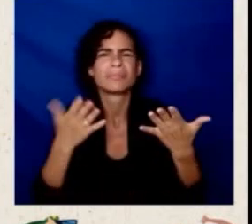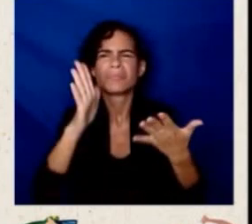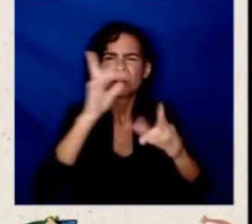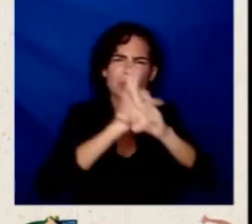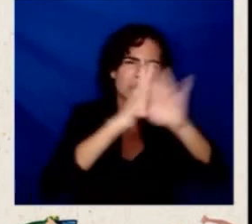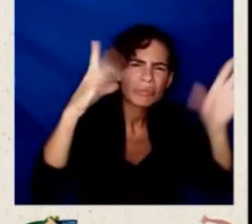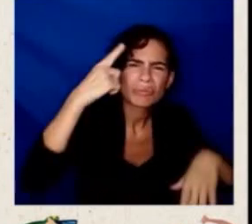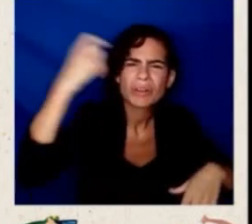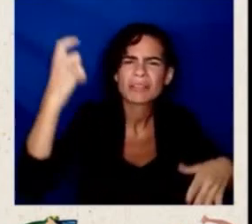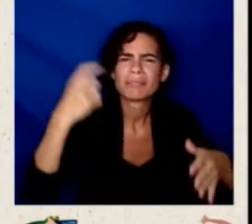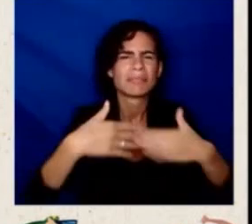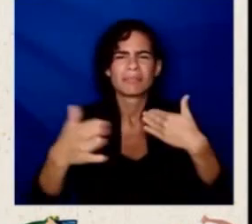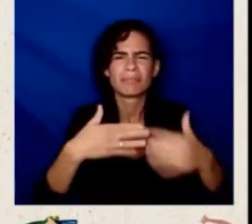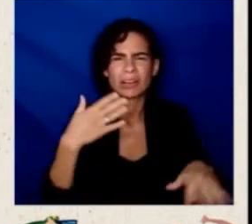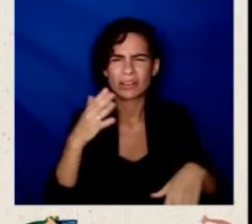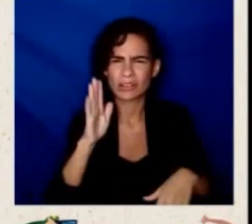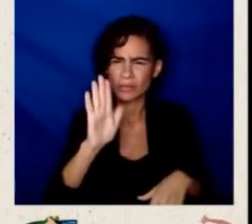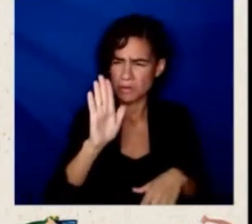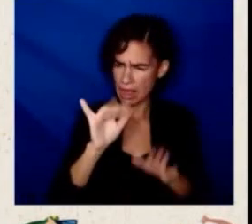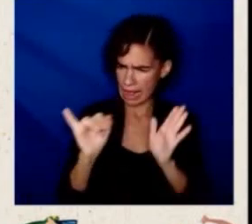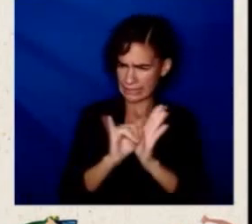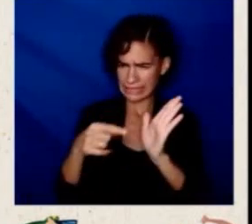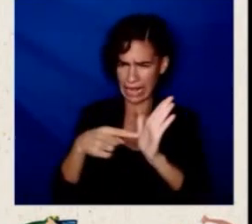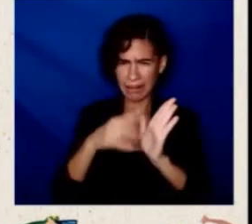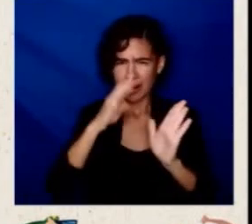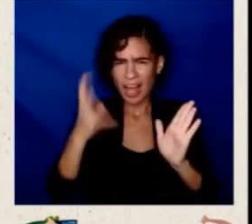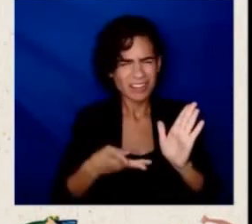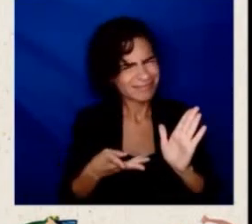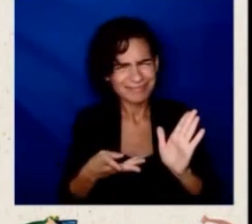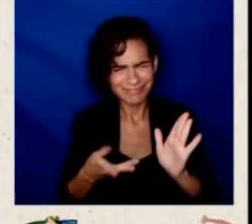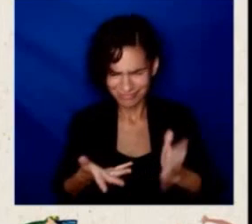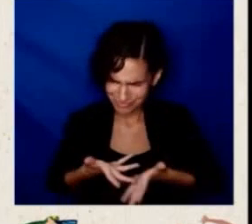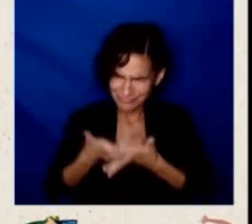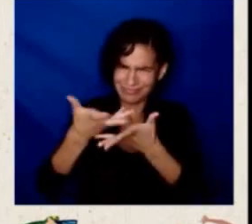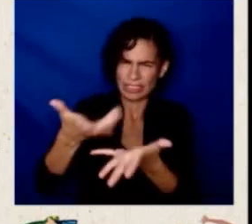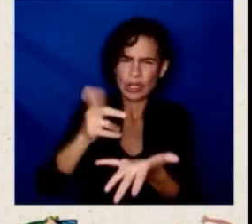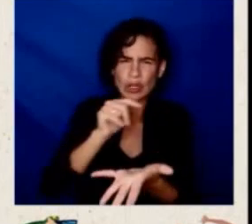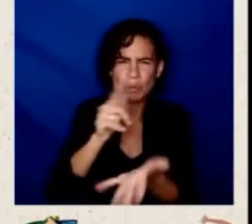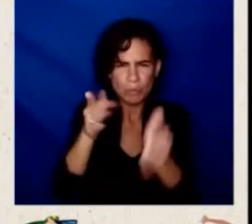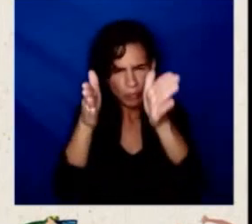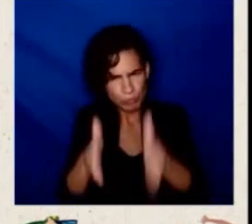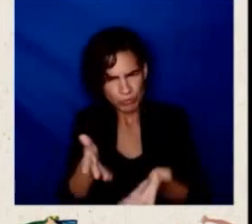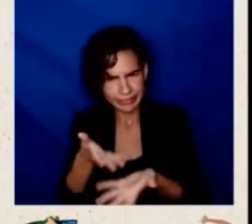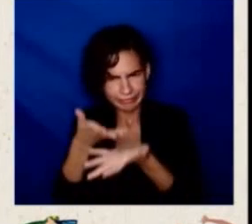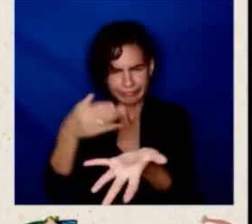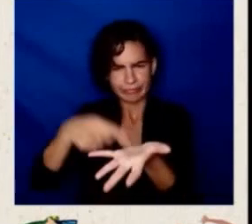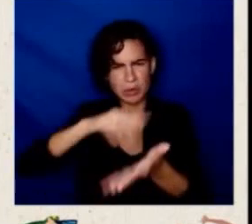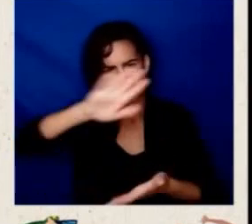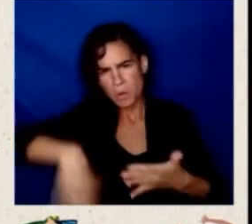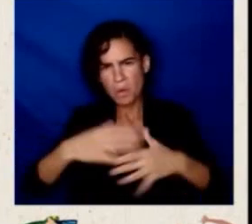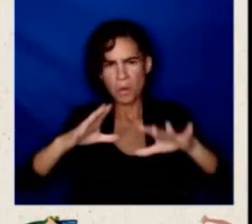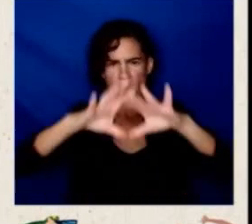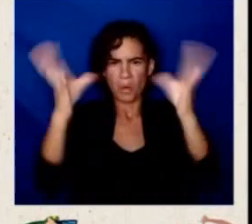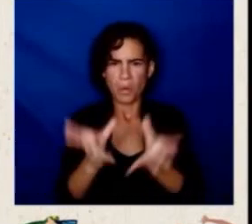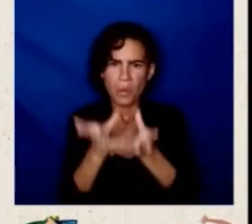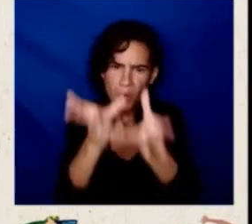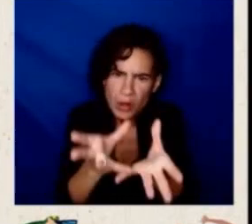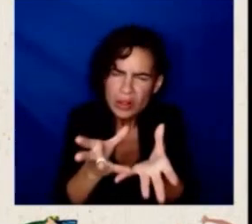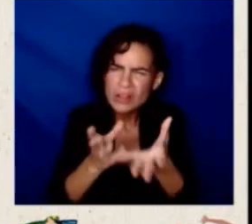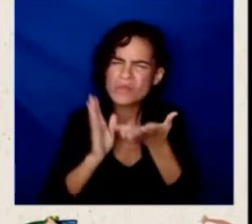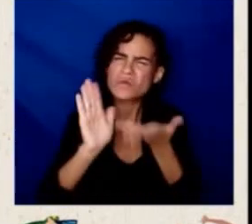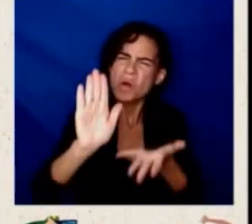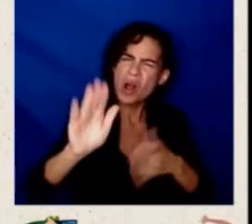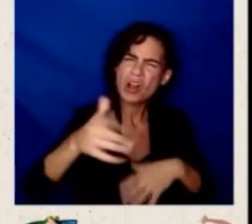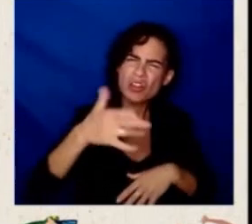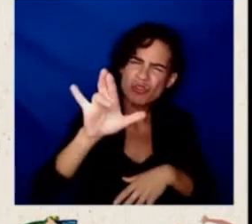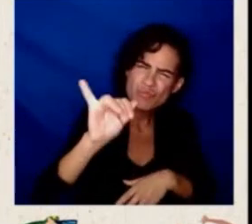value that we bring to the table. And above all, just that grit and determination, that guidance that we all grew up with to just continue to